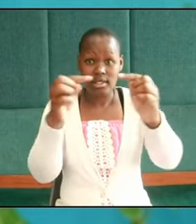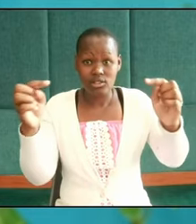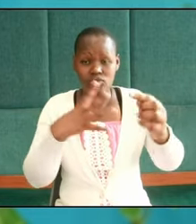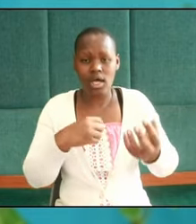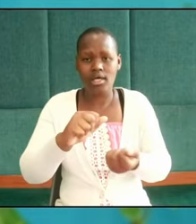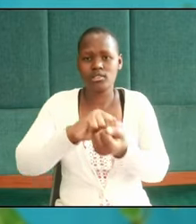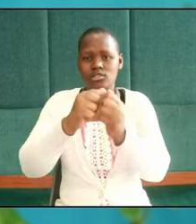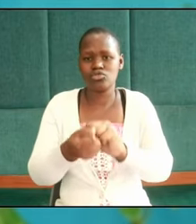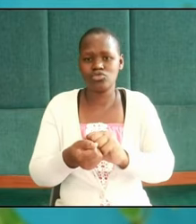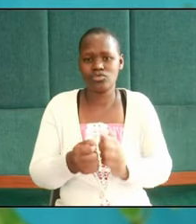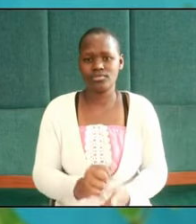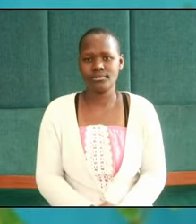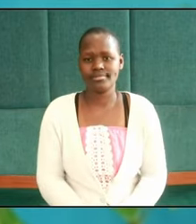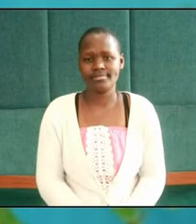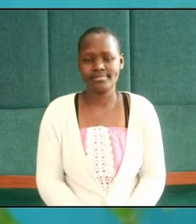transition